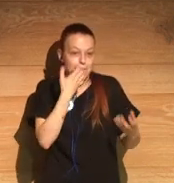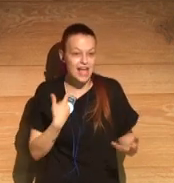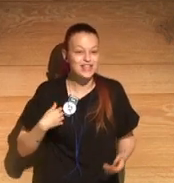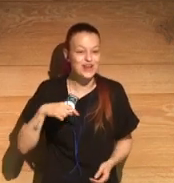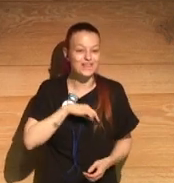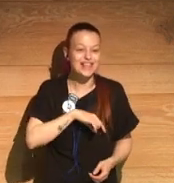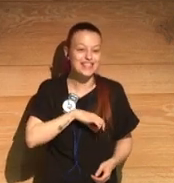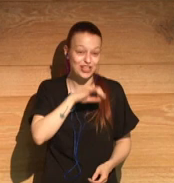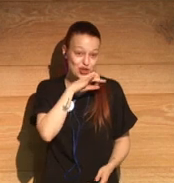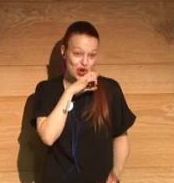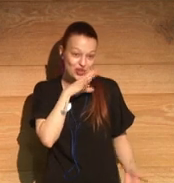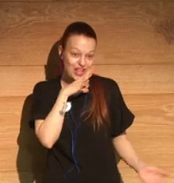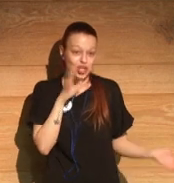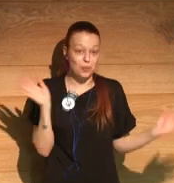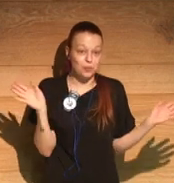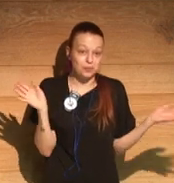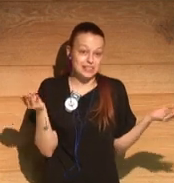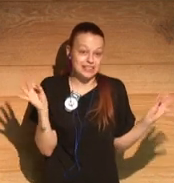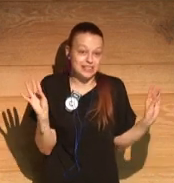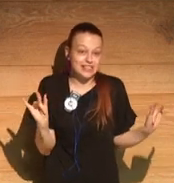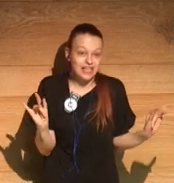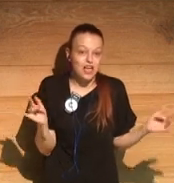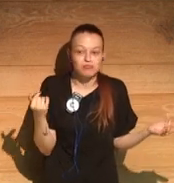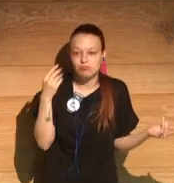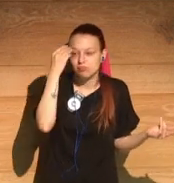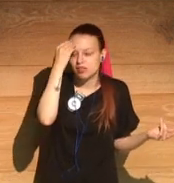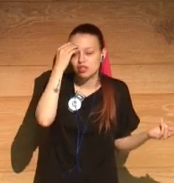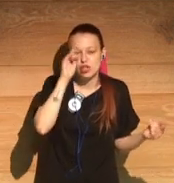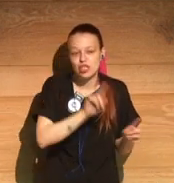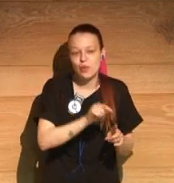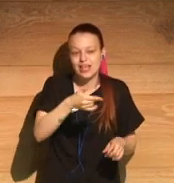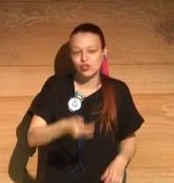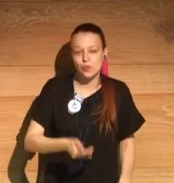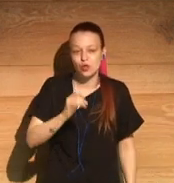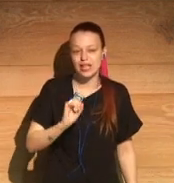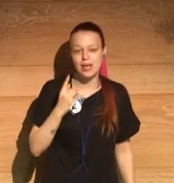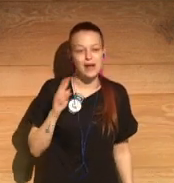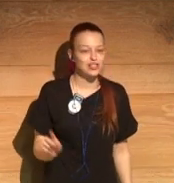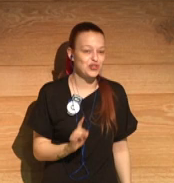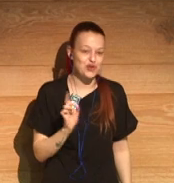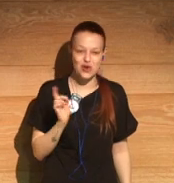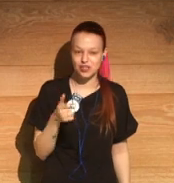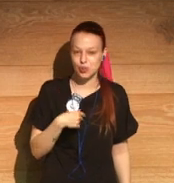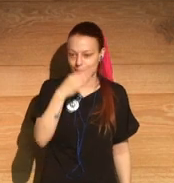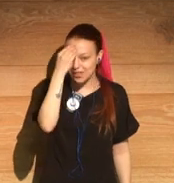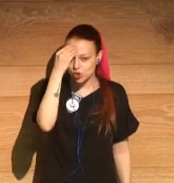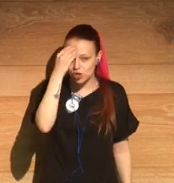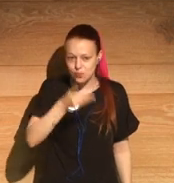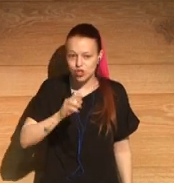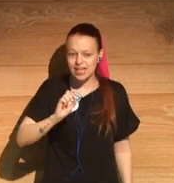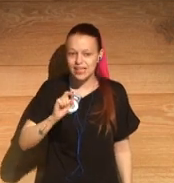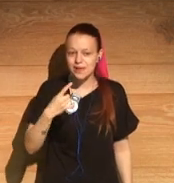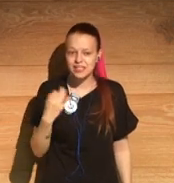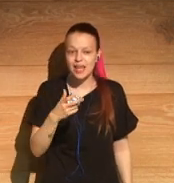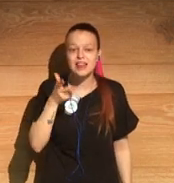don't think it's the most important thing. think the important thing is the right to get married. But, you know, I don't